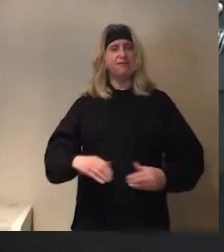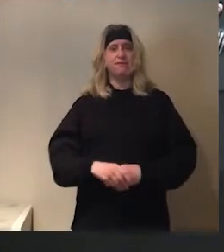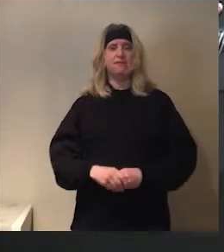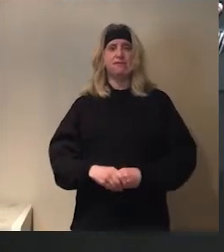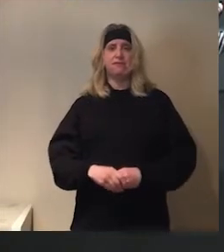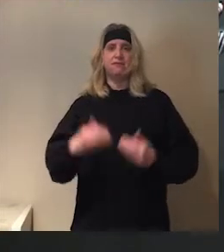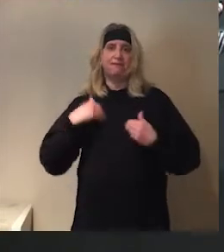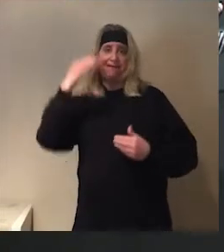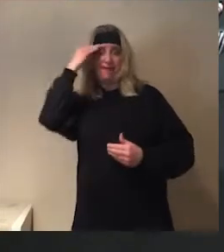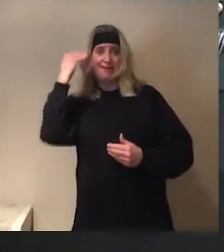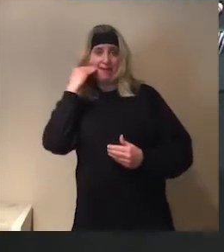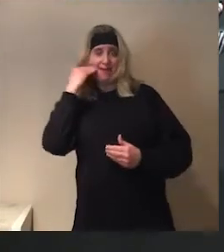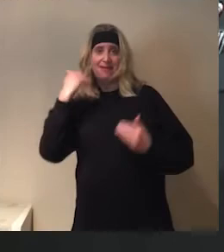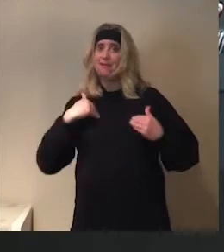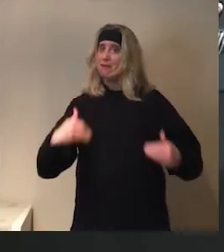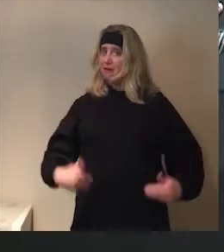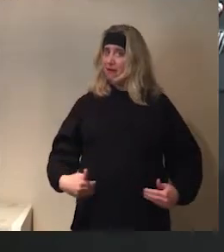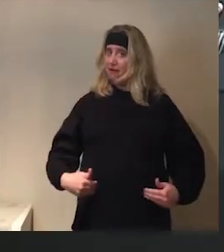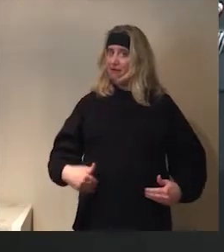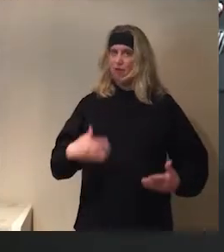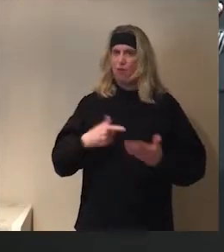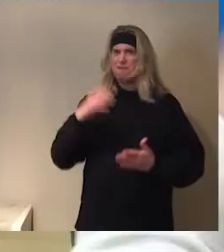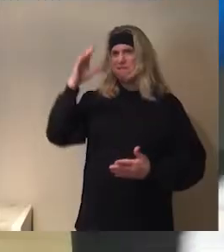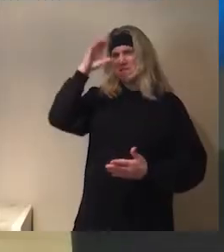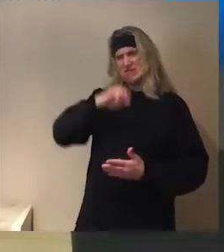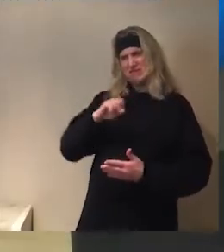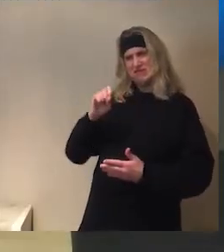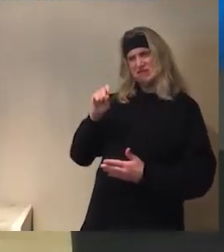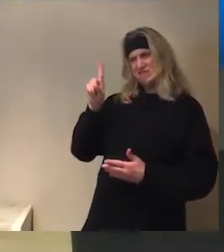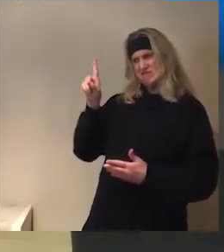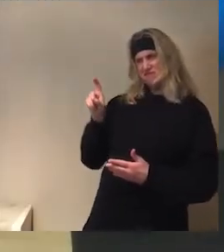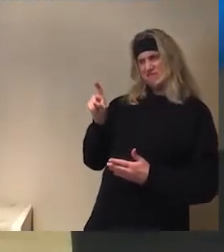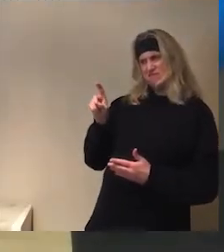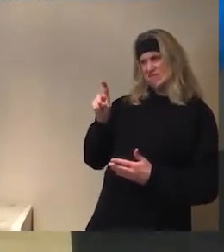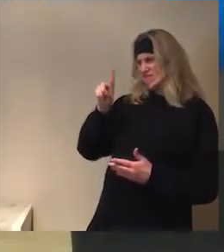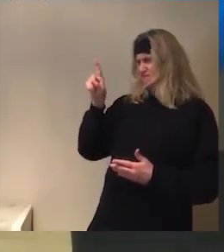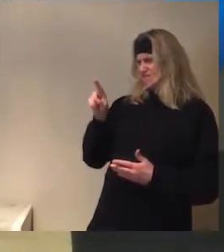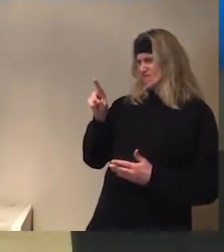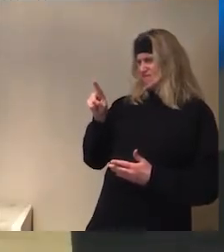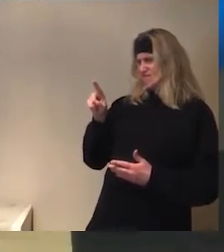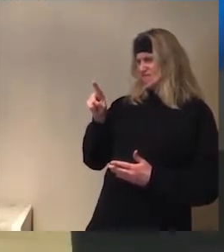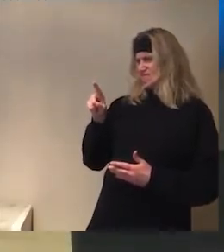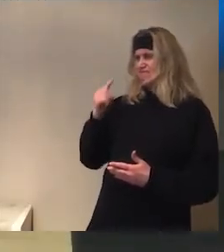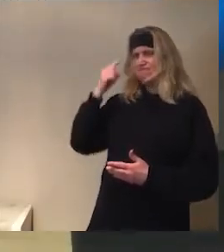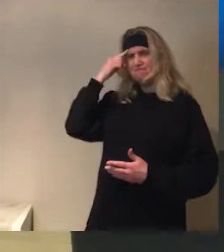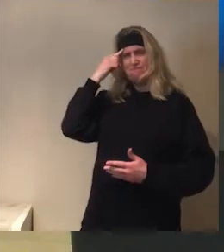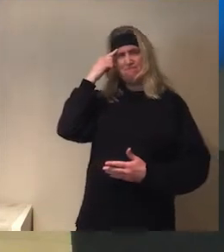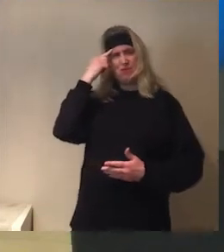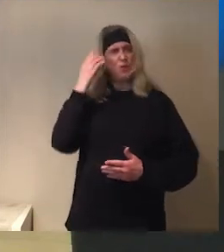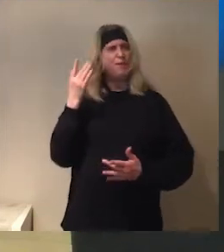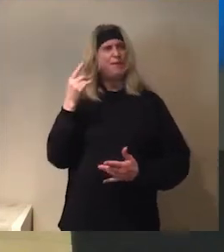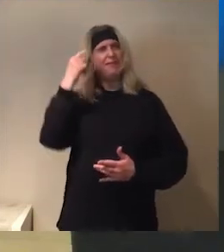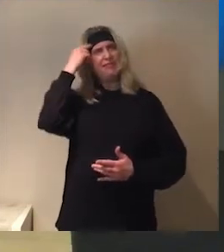We have the head, and we have the body. What's missing Dominic? Let's see. What's missing? Um, wait,